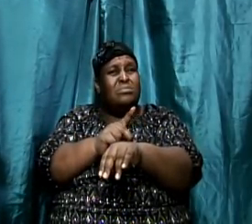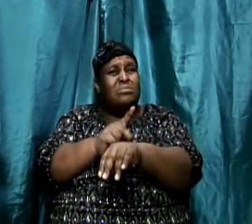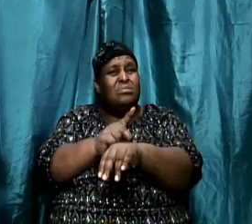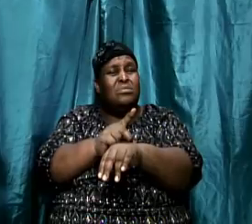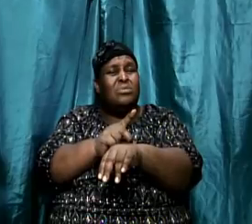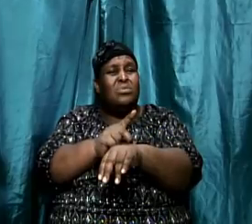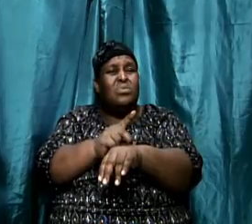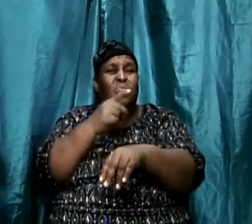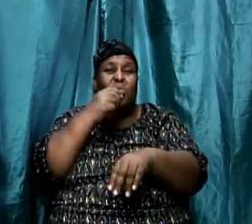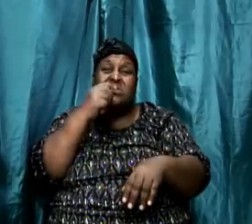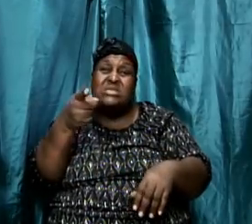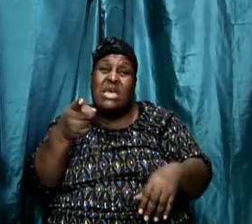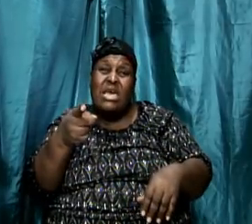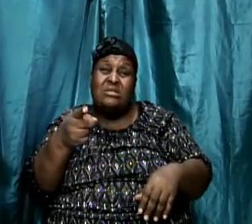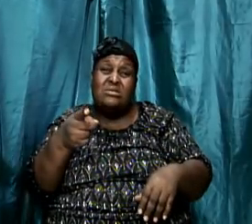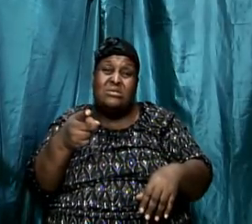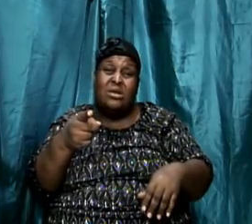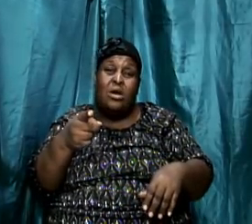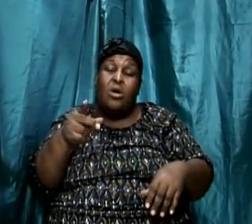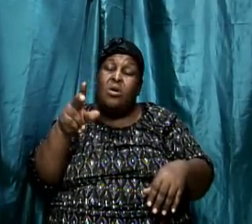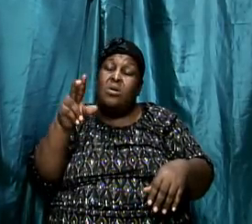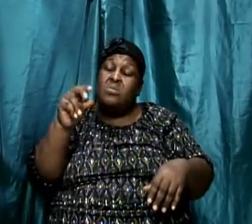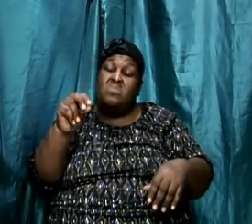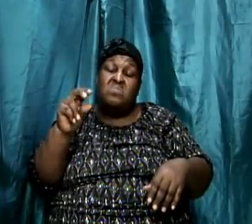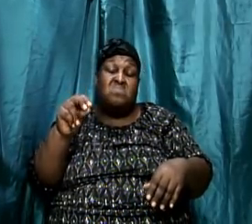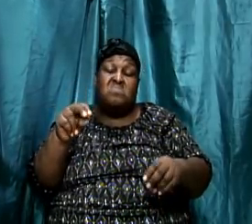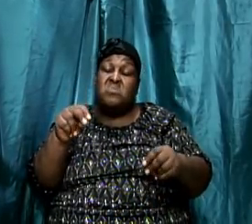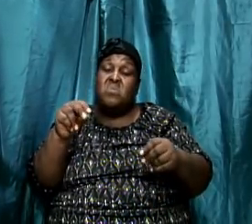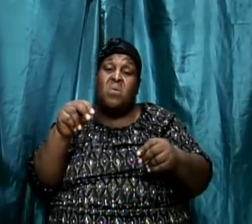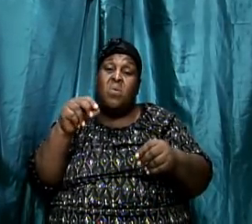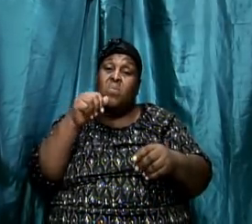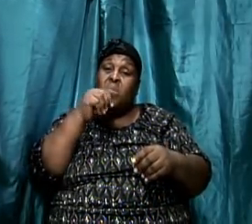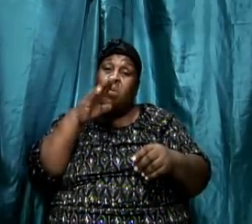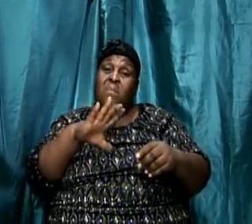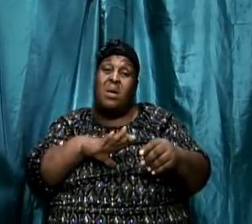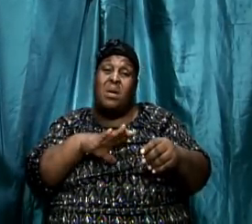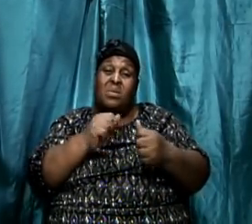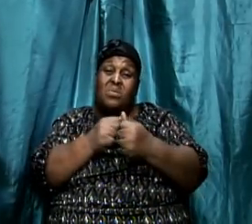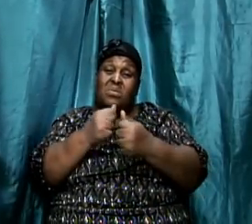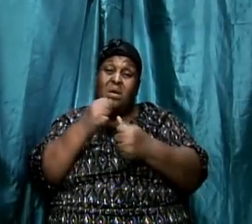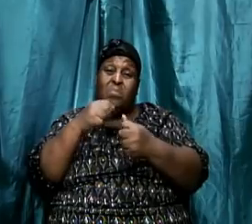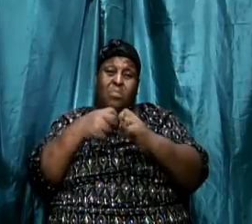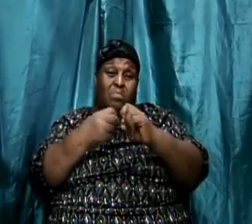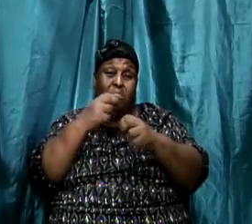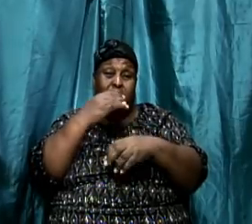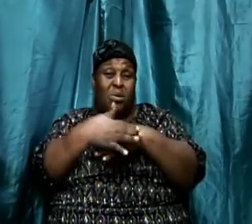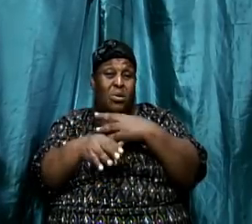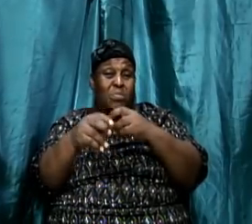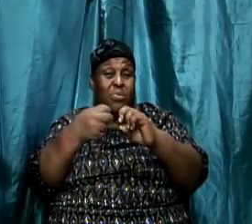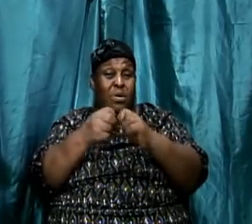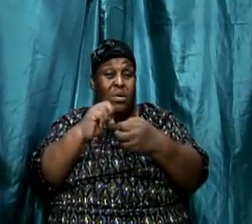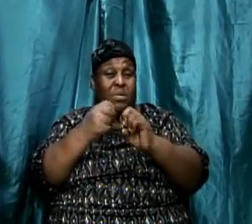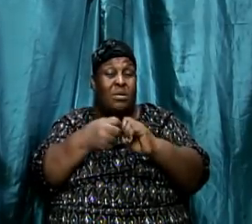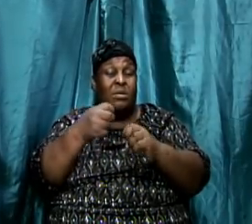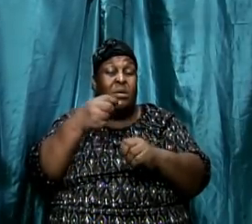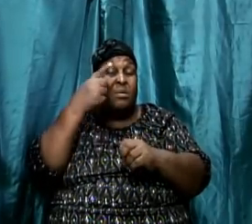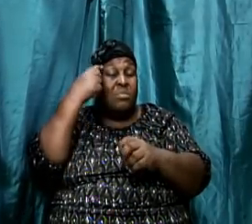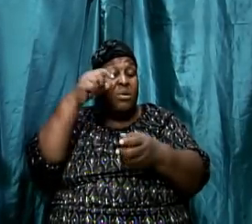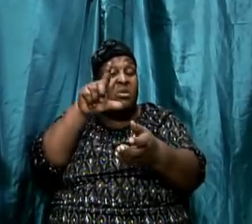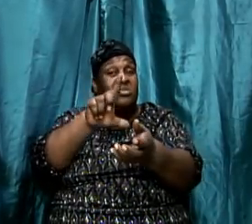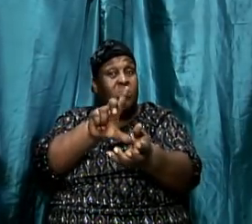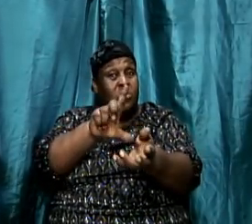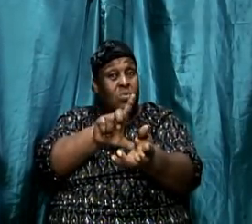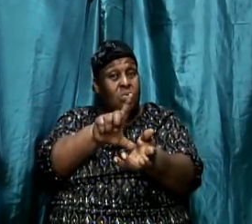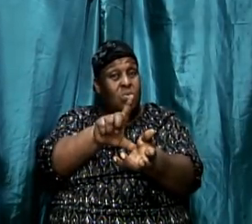And he said none could heal the man with the issue of blood. And he knew that because he was a physician at the time. And only Luke